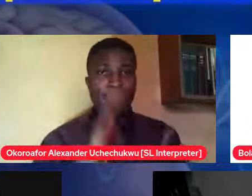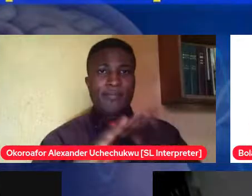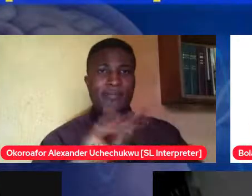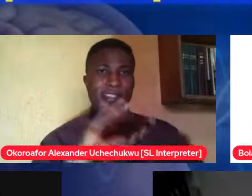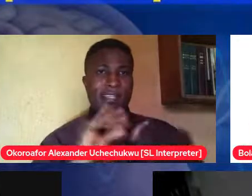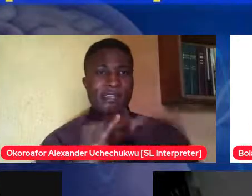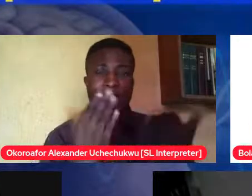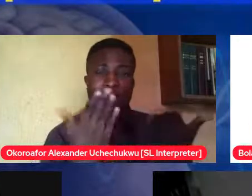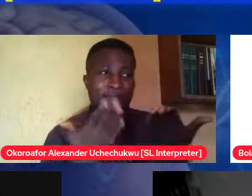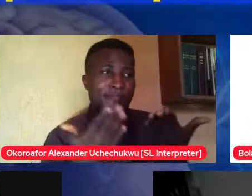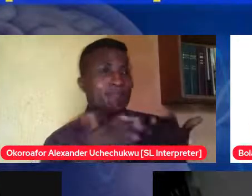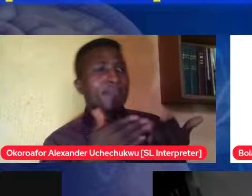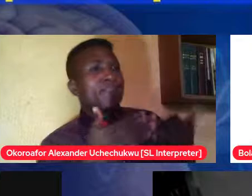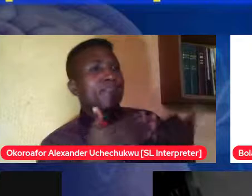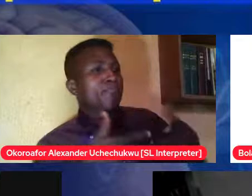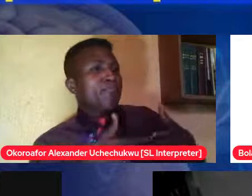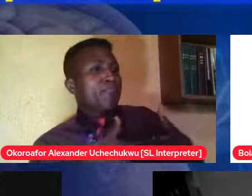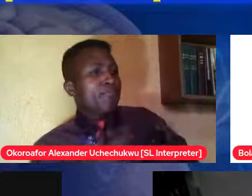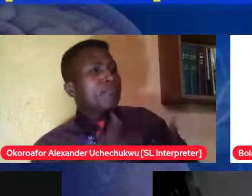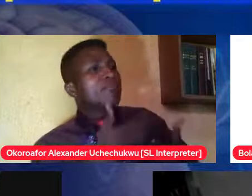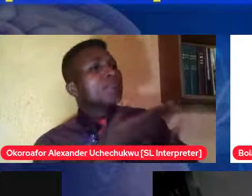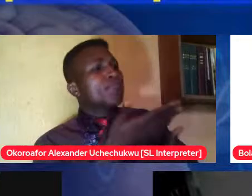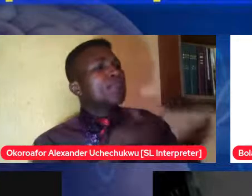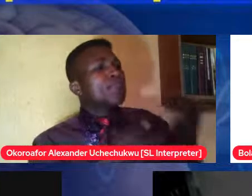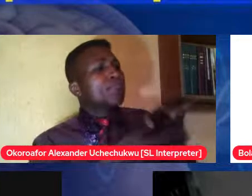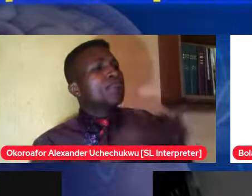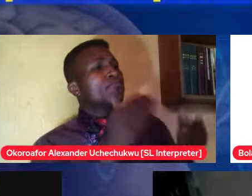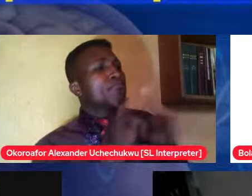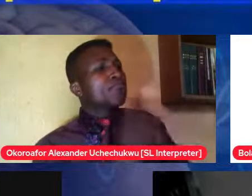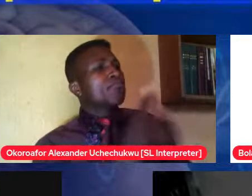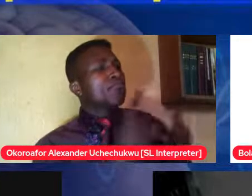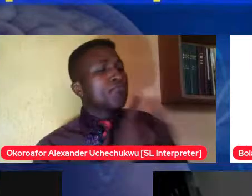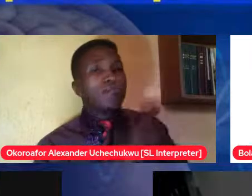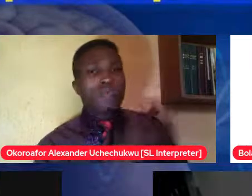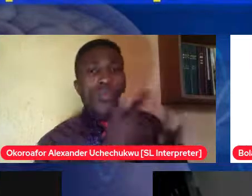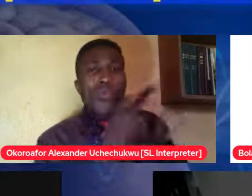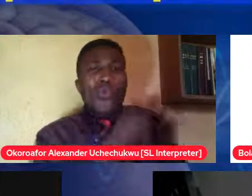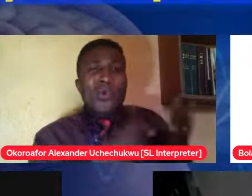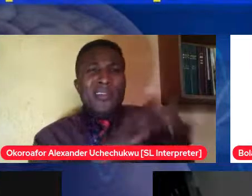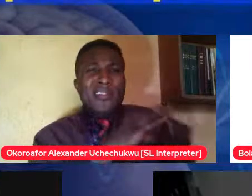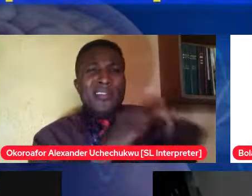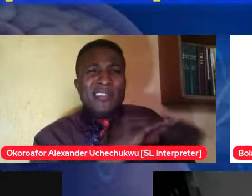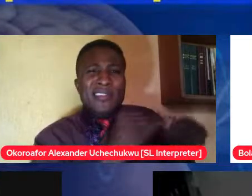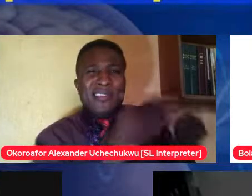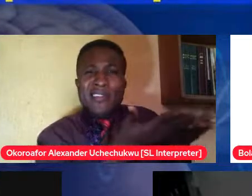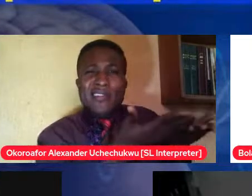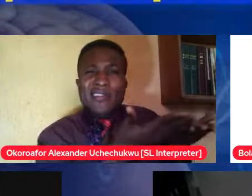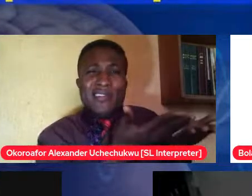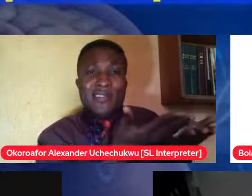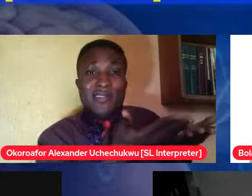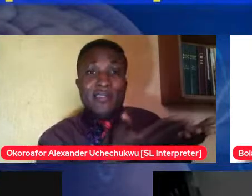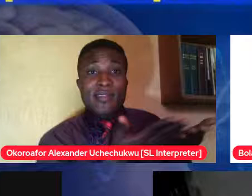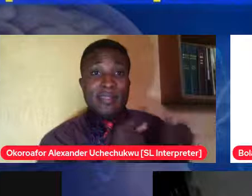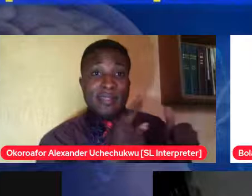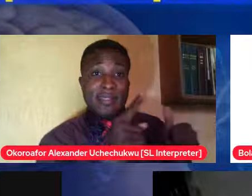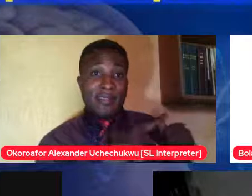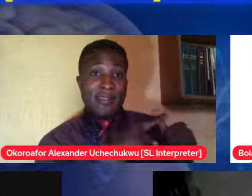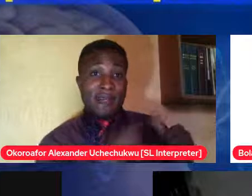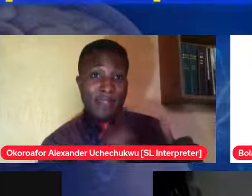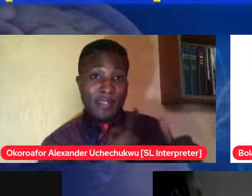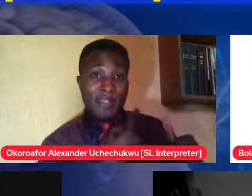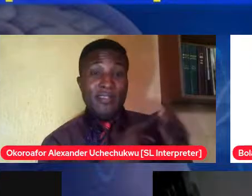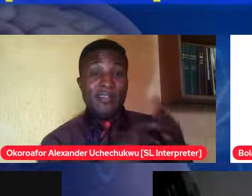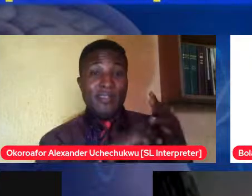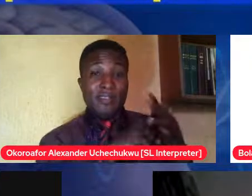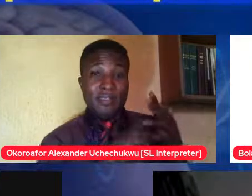so you start out as a person's friend relationships don't just happen so you start out understanding that this is so you give them scripts on